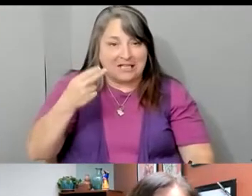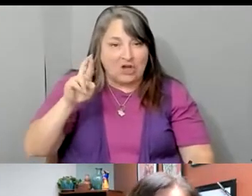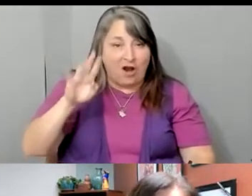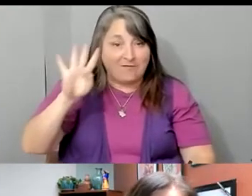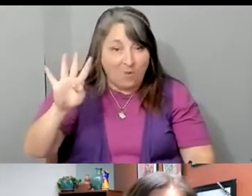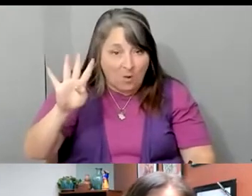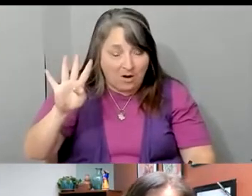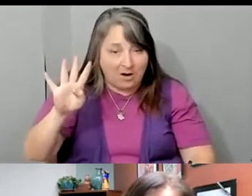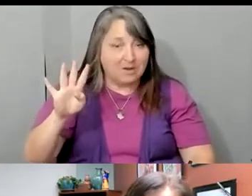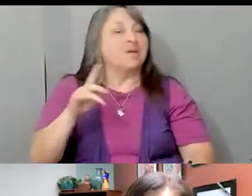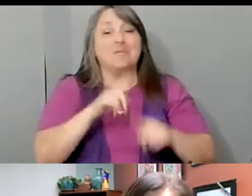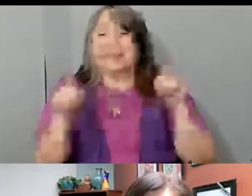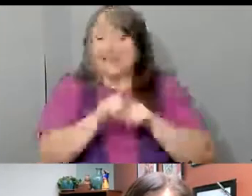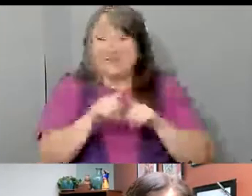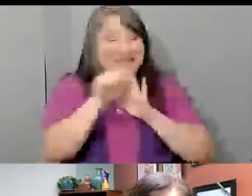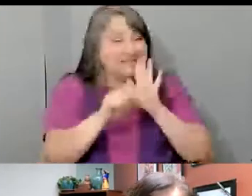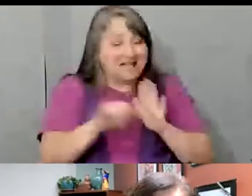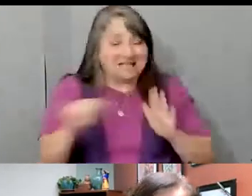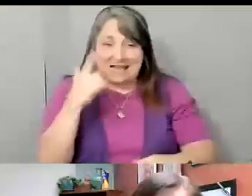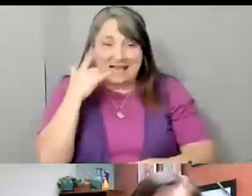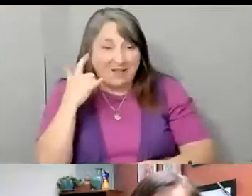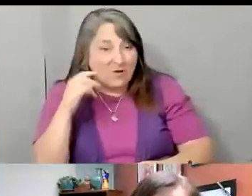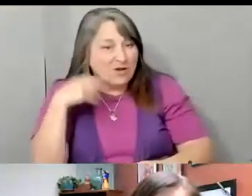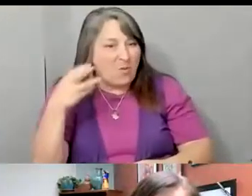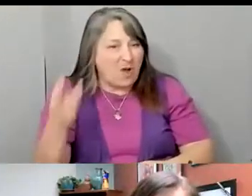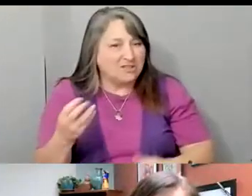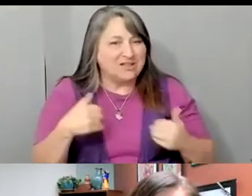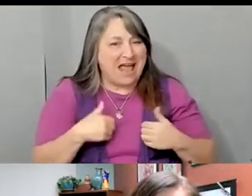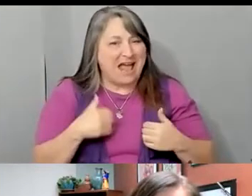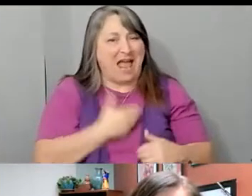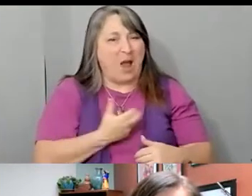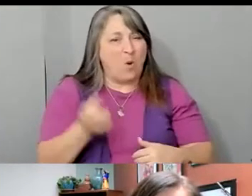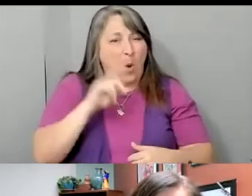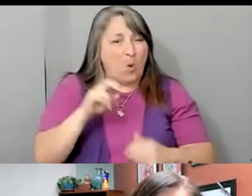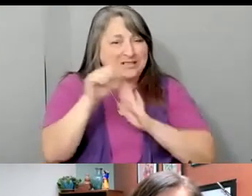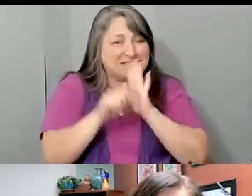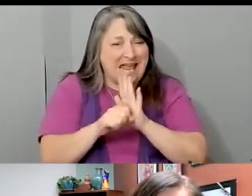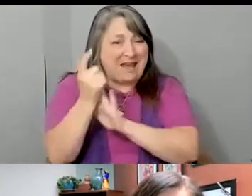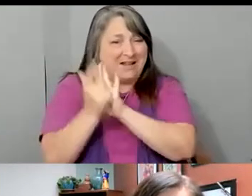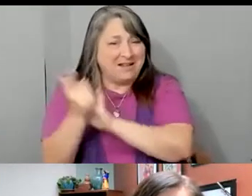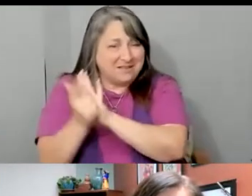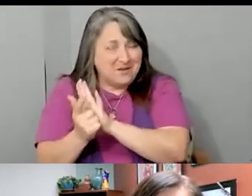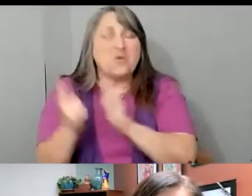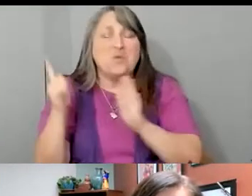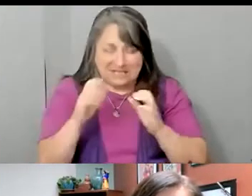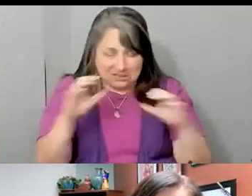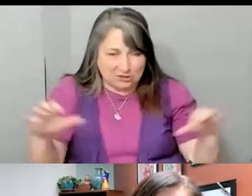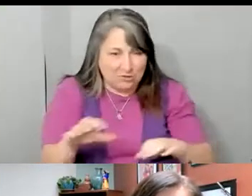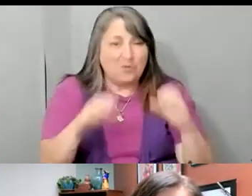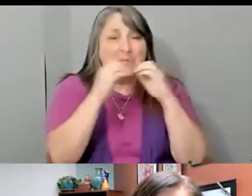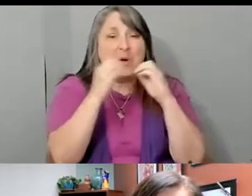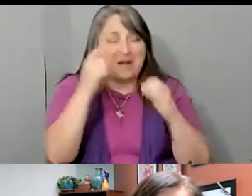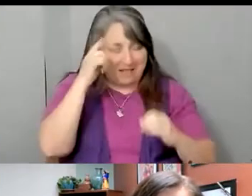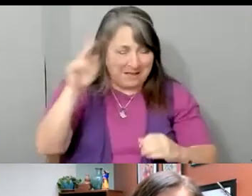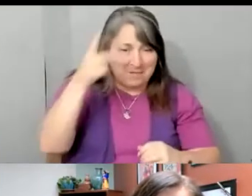even in states like California and Washington that have their own state provisions, there's more that needs to be done. And I think political parties